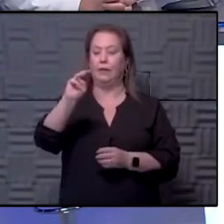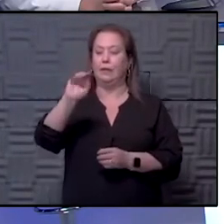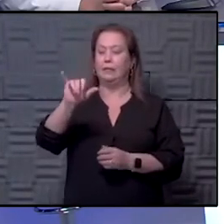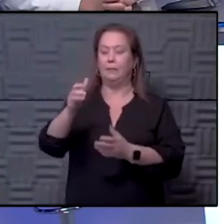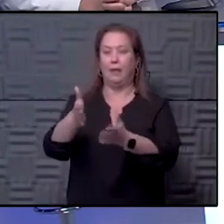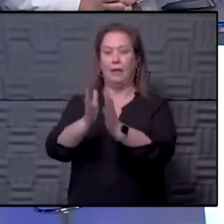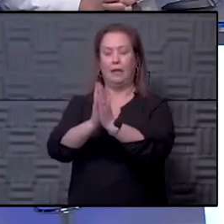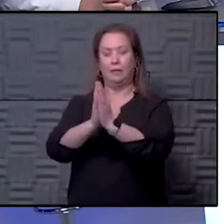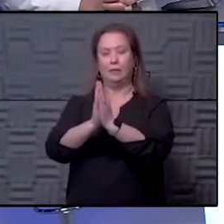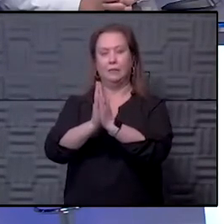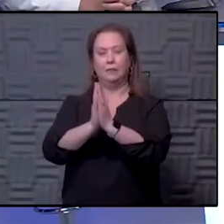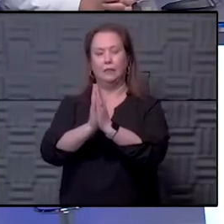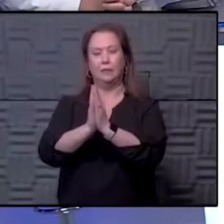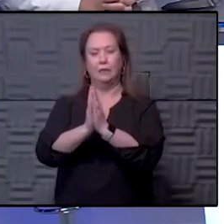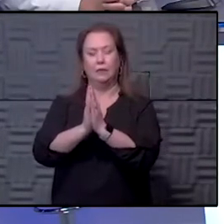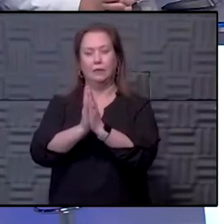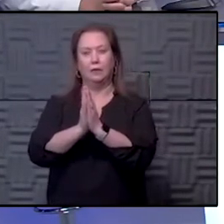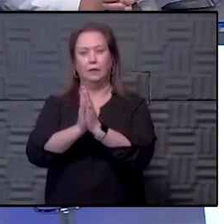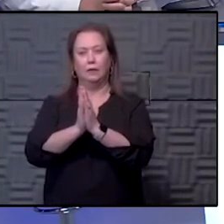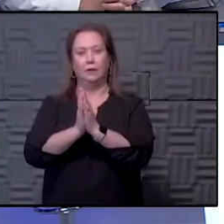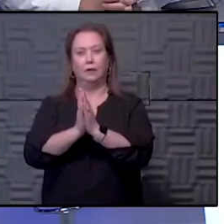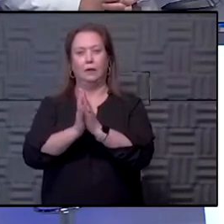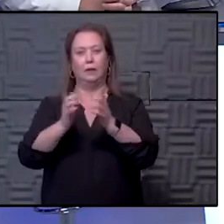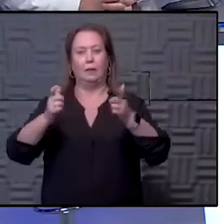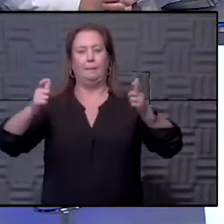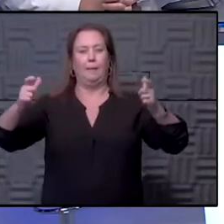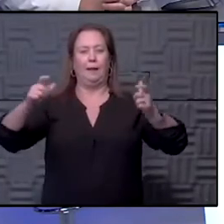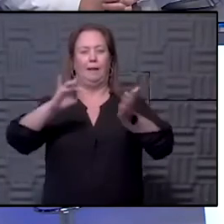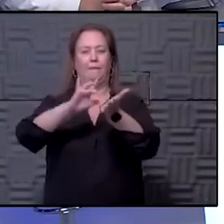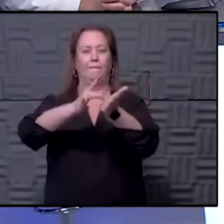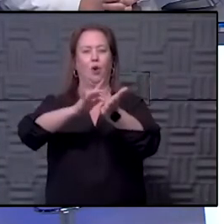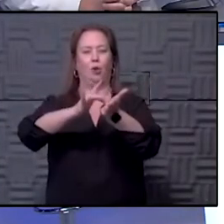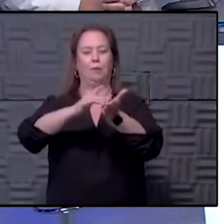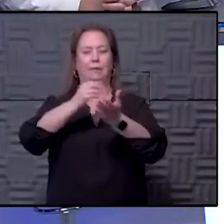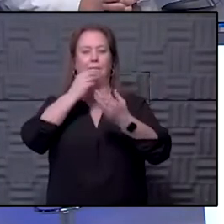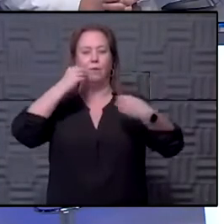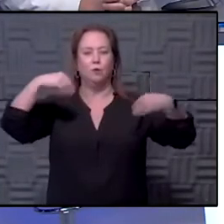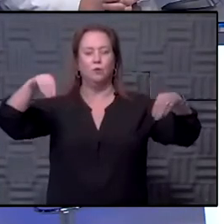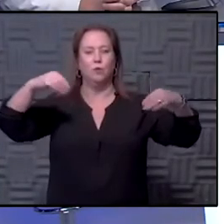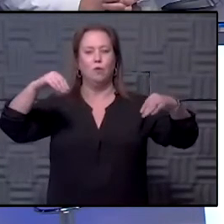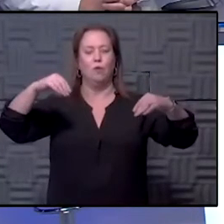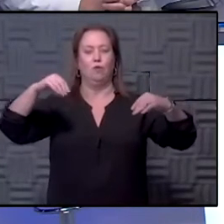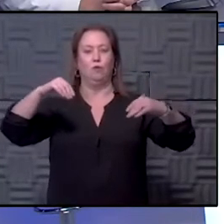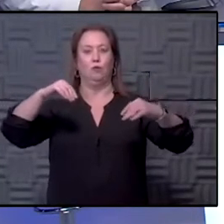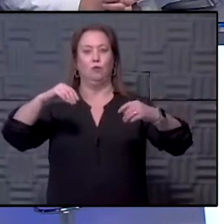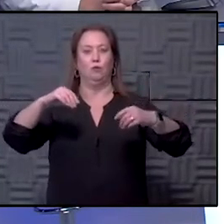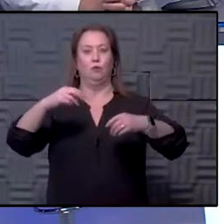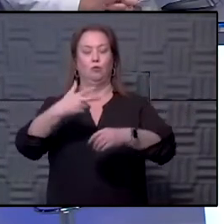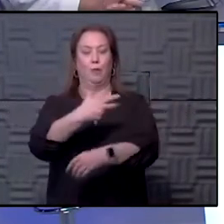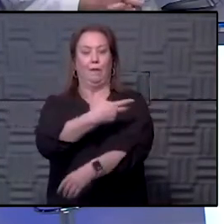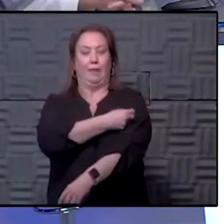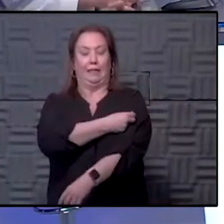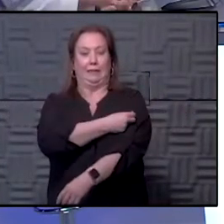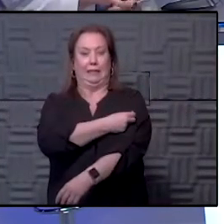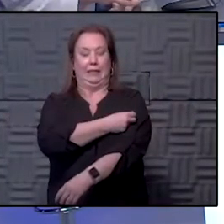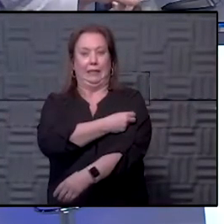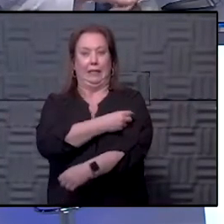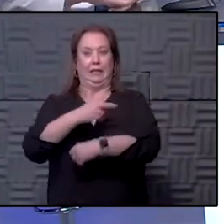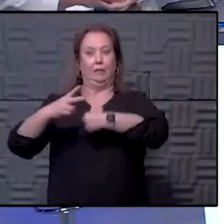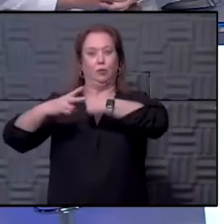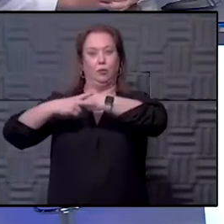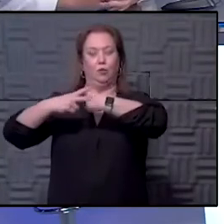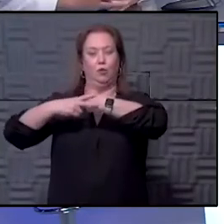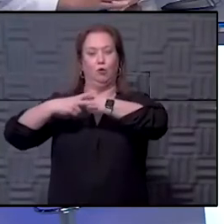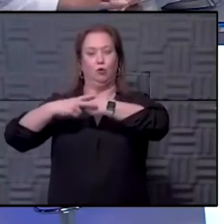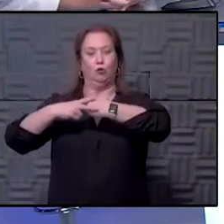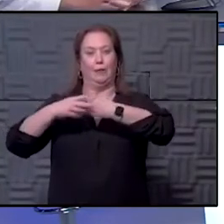any concerns about the big box stores, the pharmacies, groceries, handling the vaccine according to storage thought and